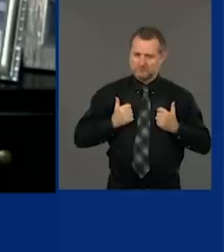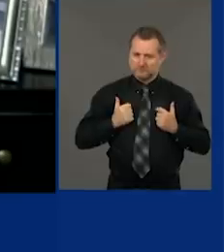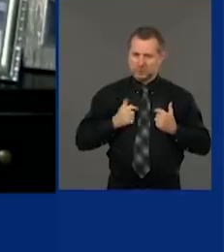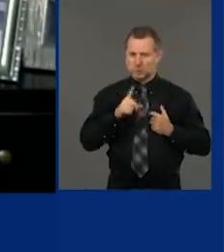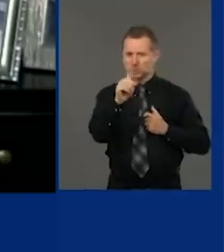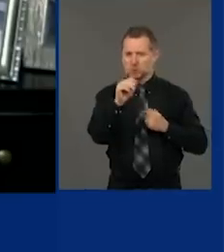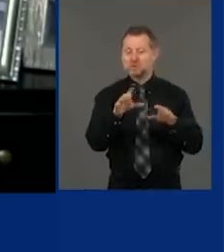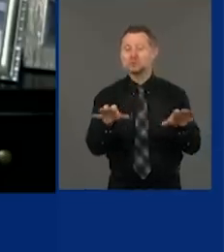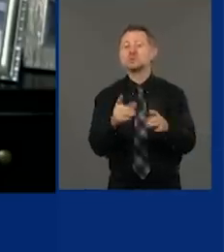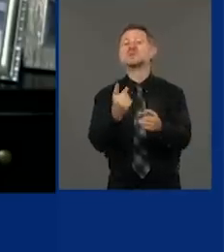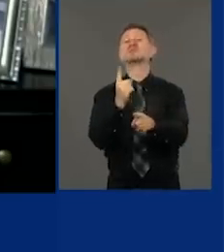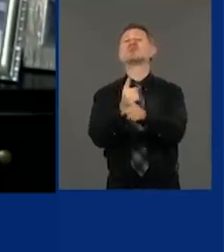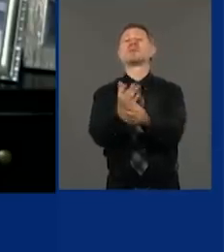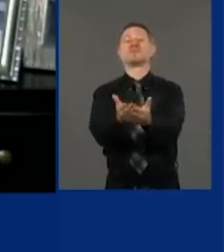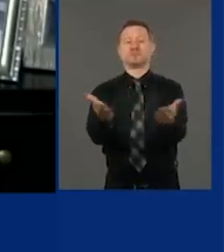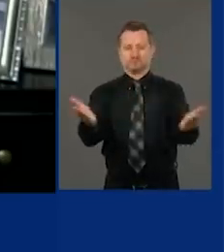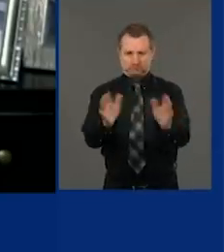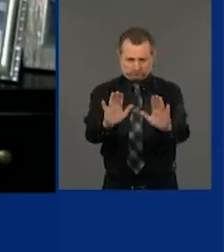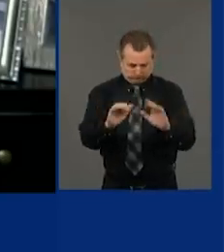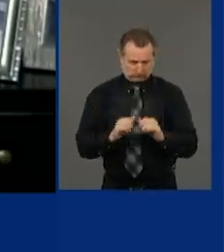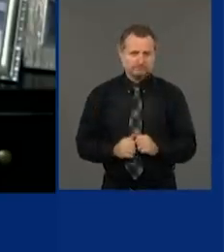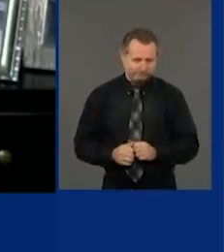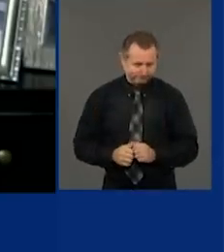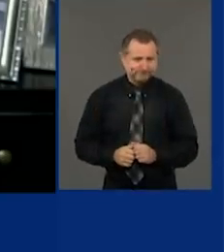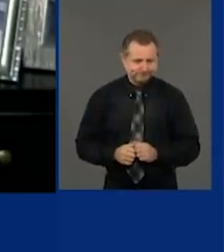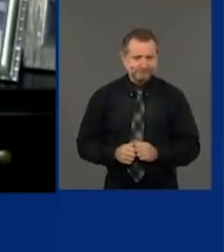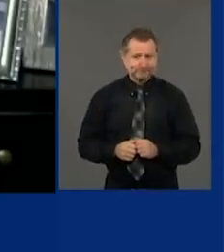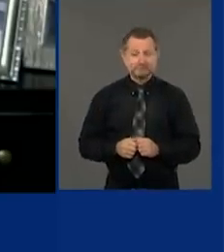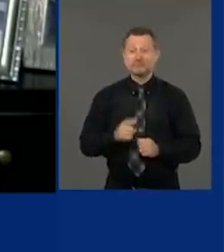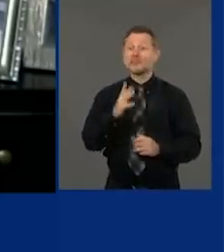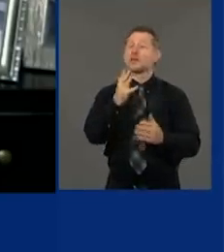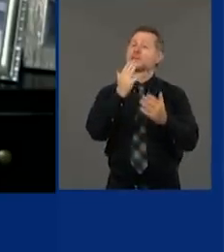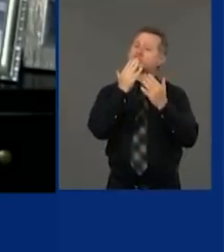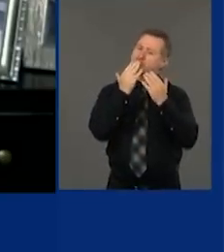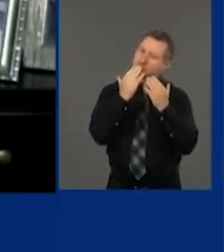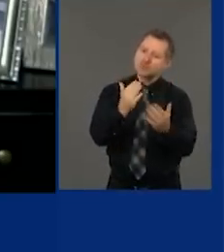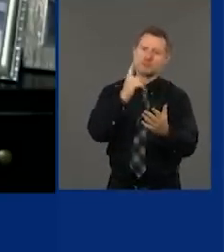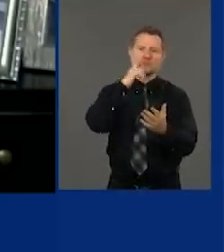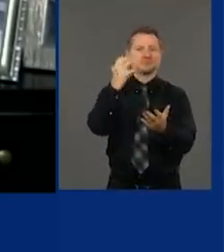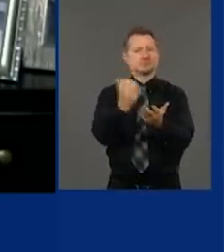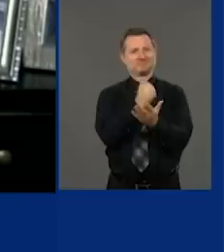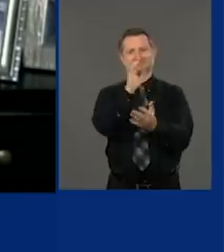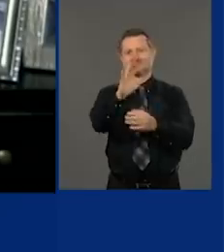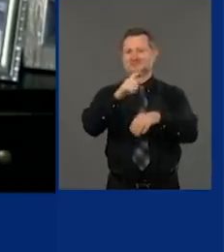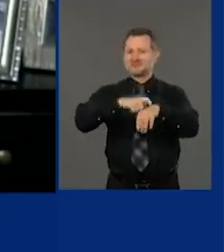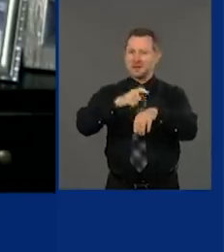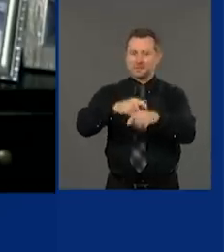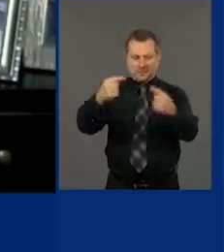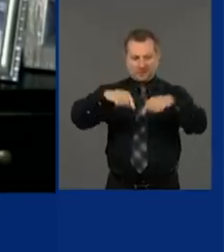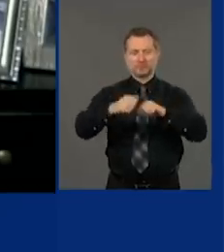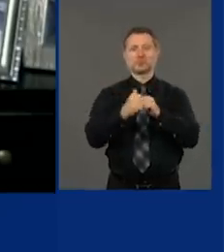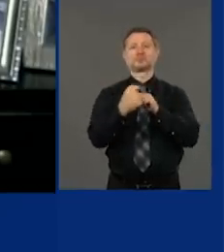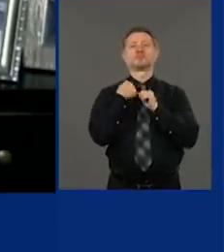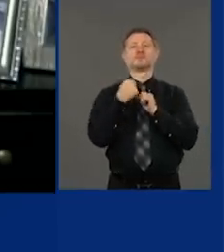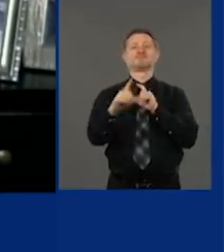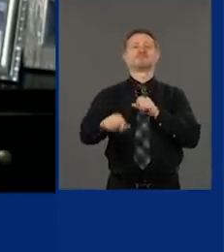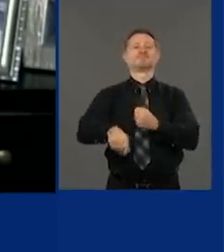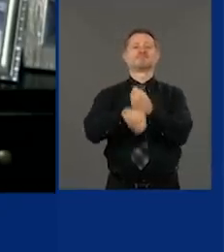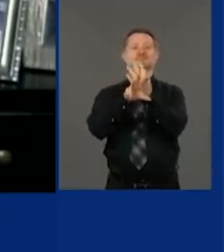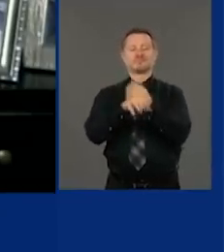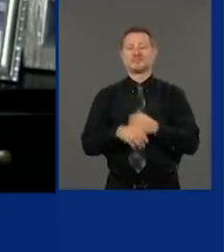thing, and the numbers are going to show that. So thank you for taking some time to be with us today. Mayor.